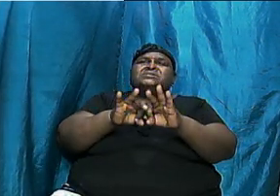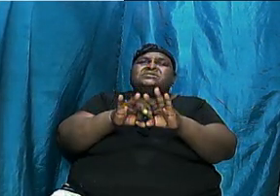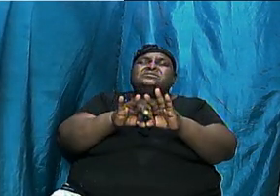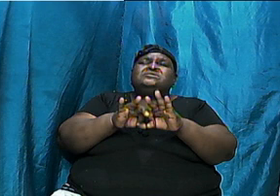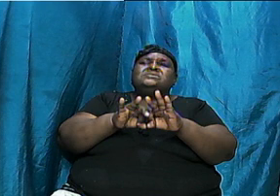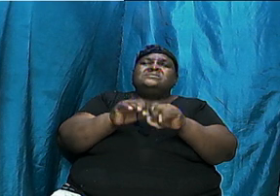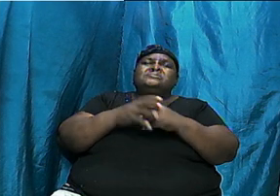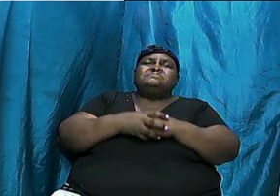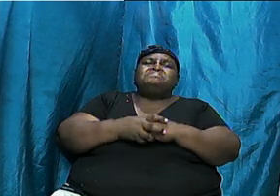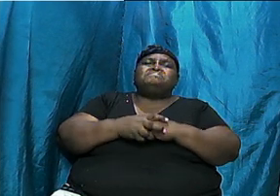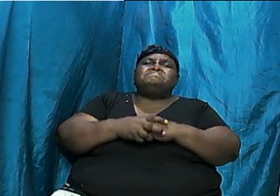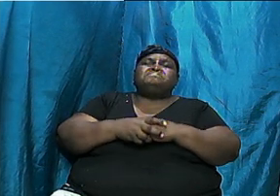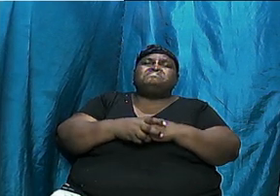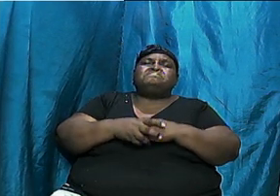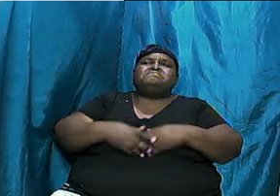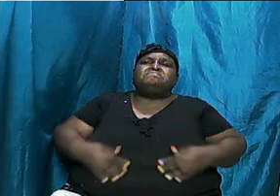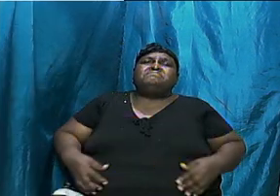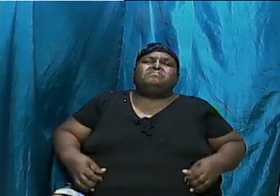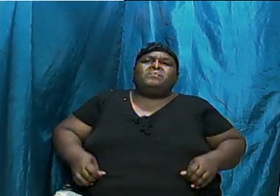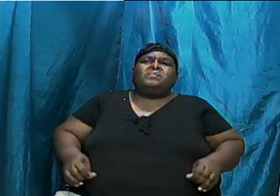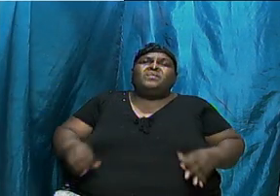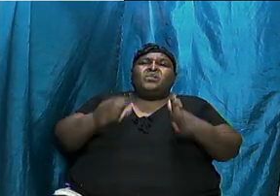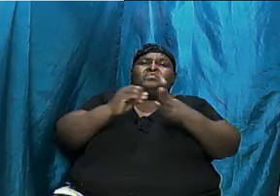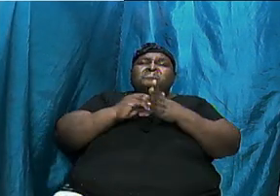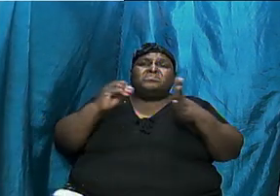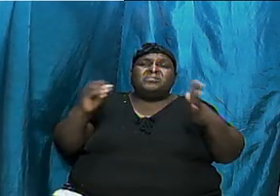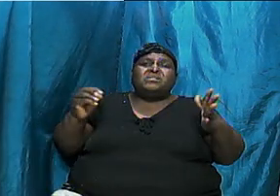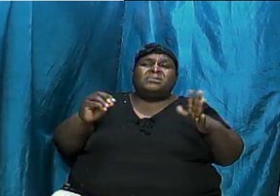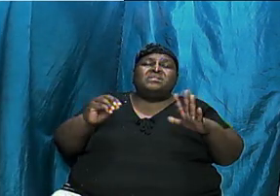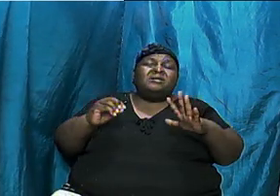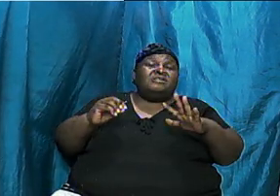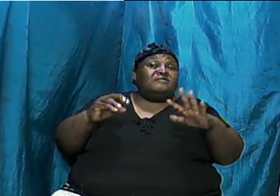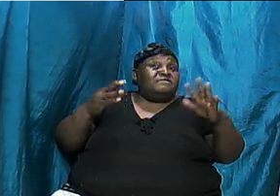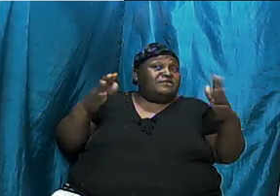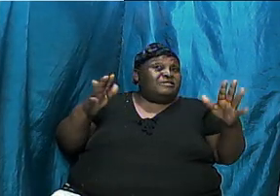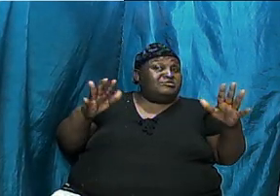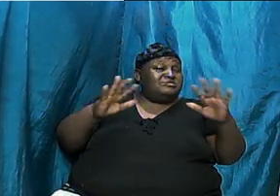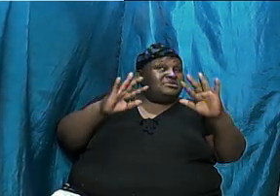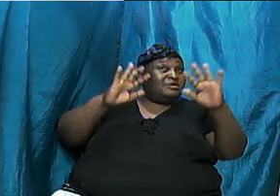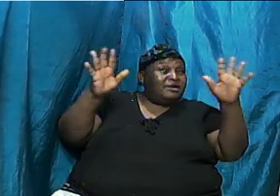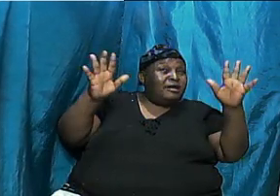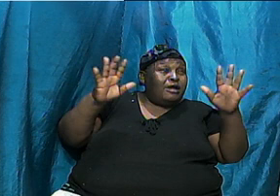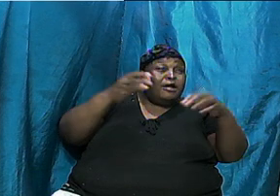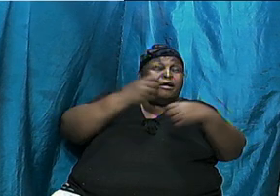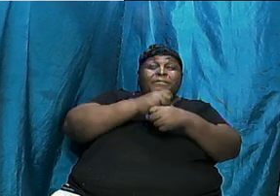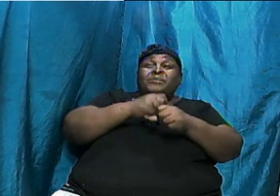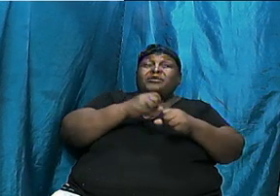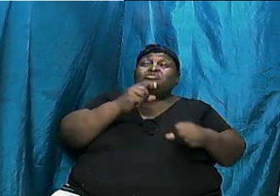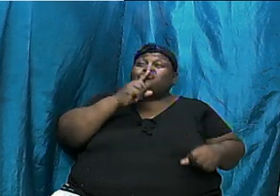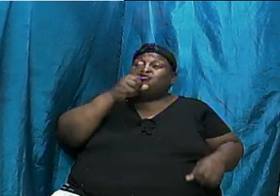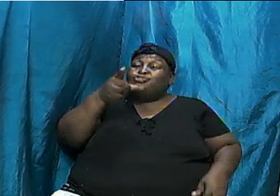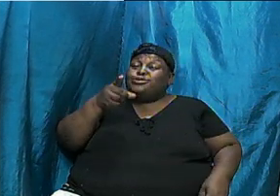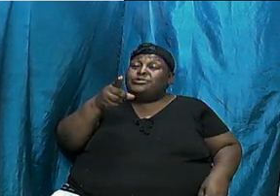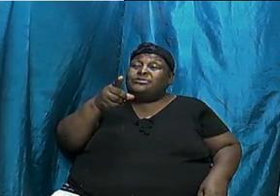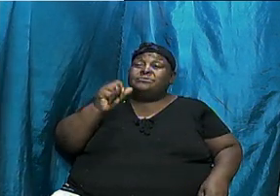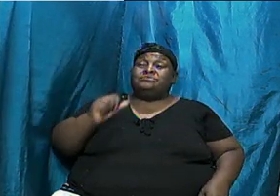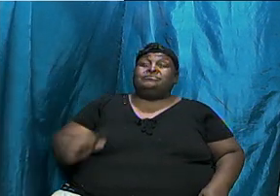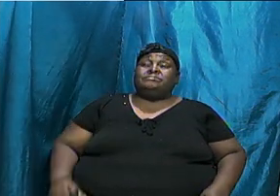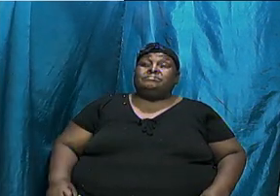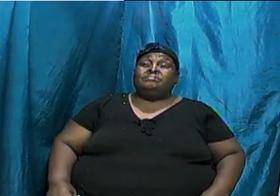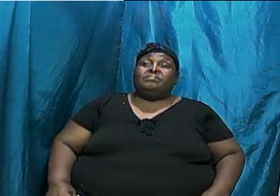objectives are clear. And we want to be sure that upon completion, we